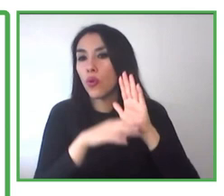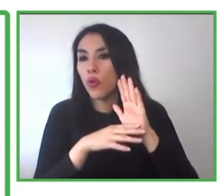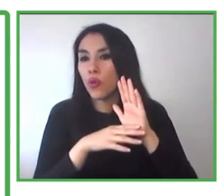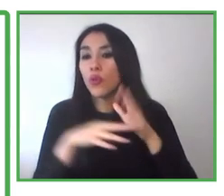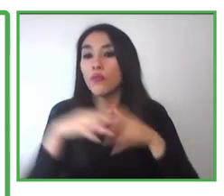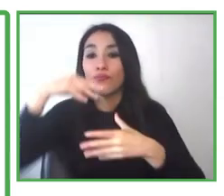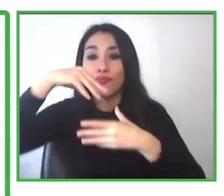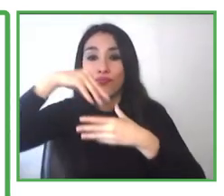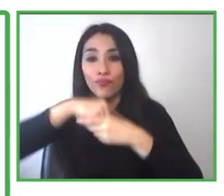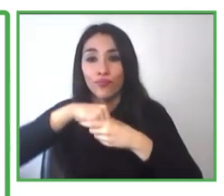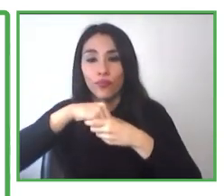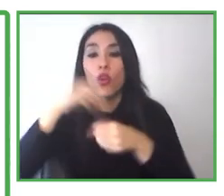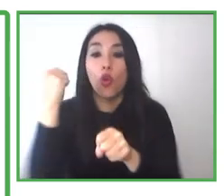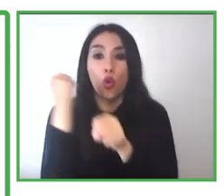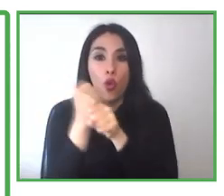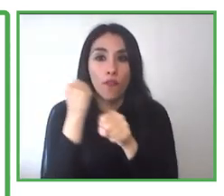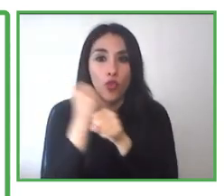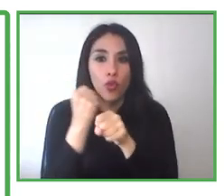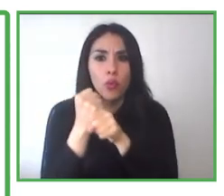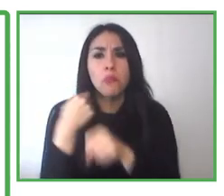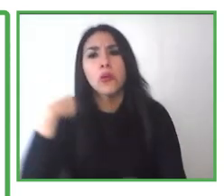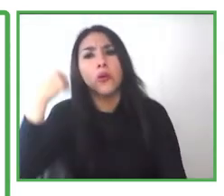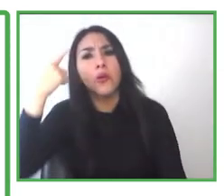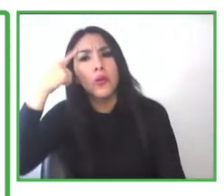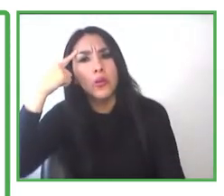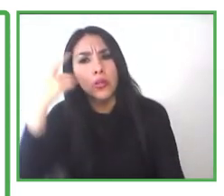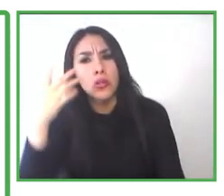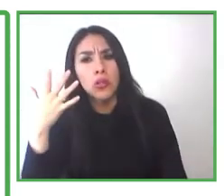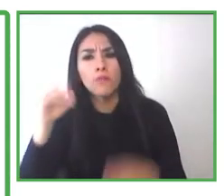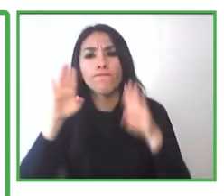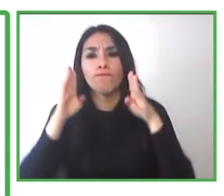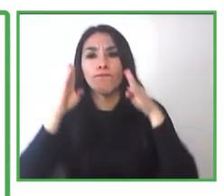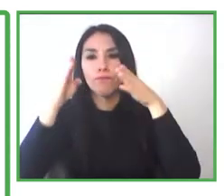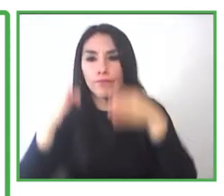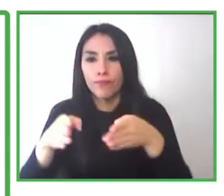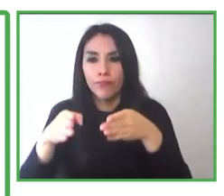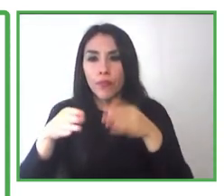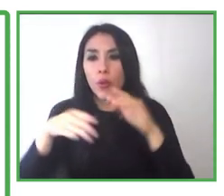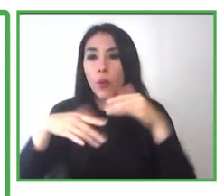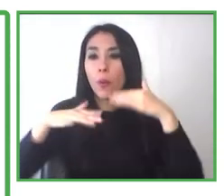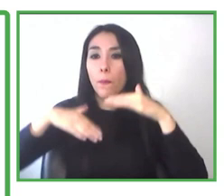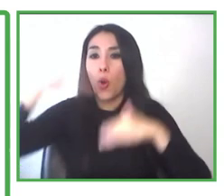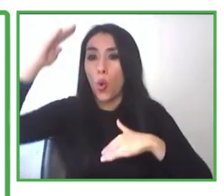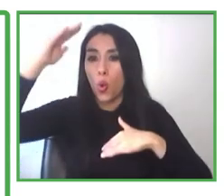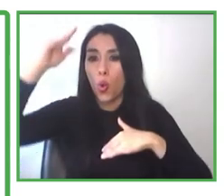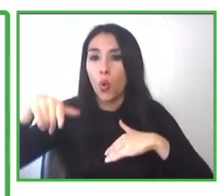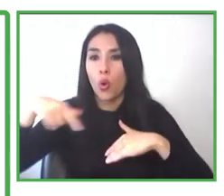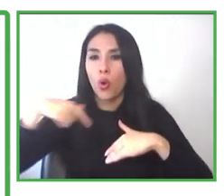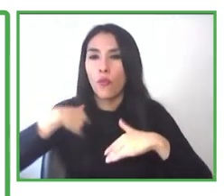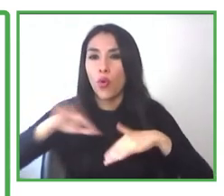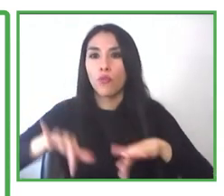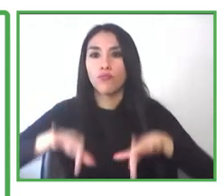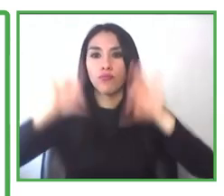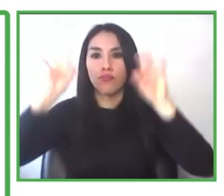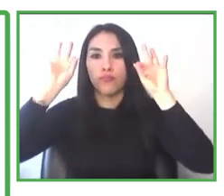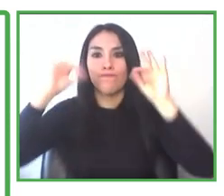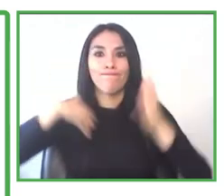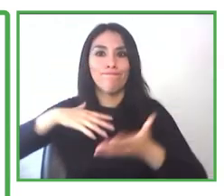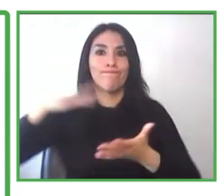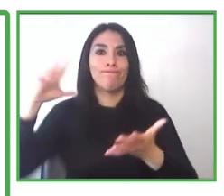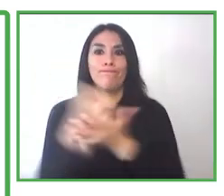the success factors that have facilitated and promoted that this